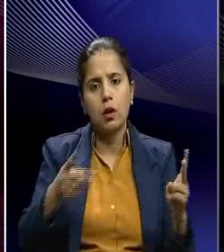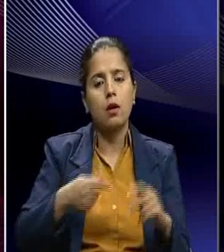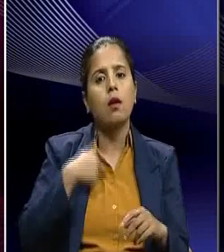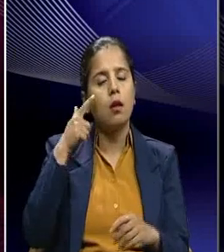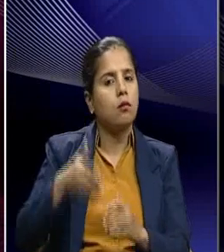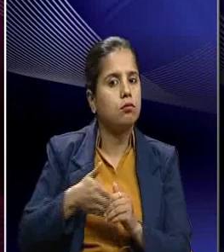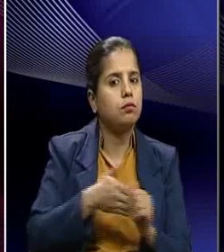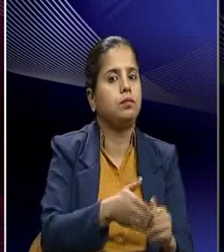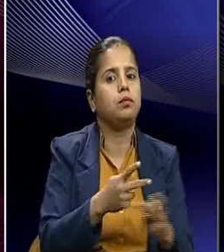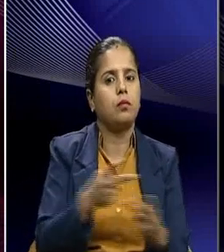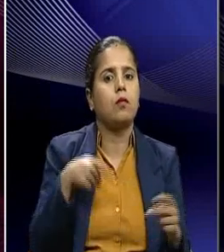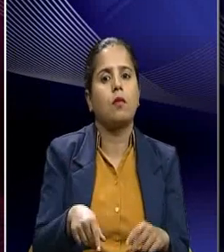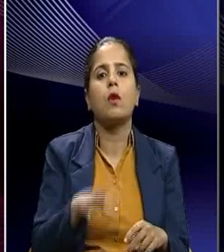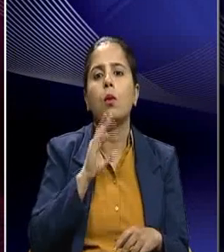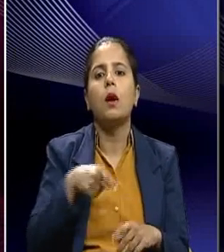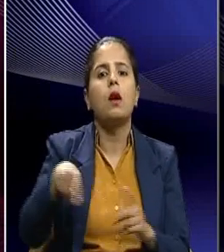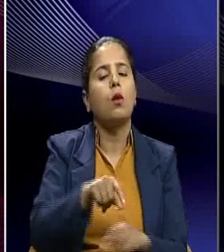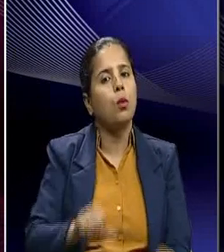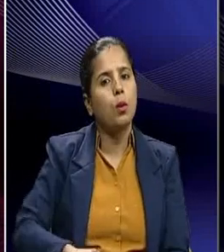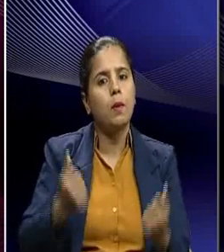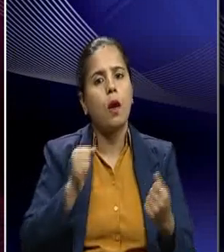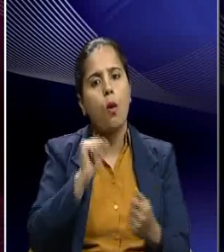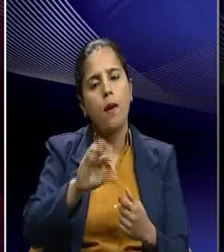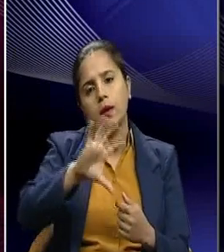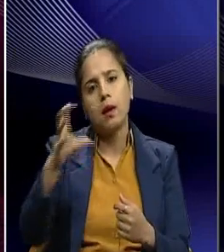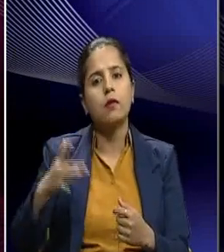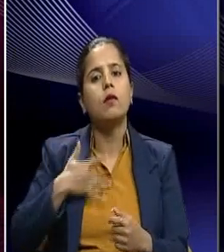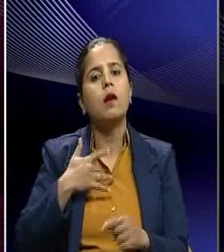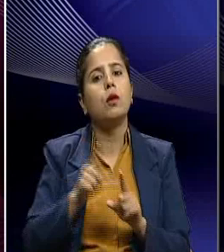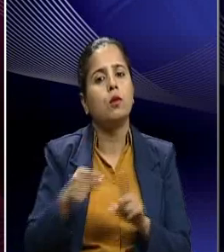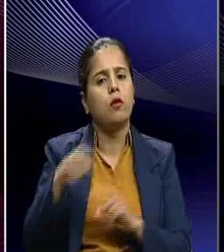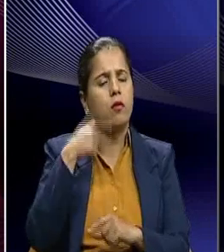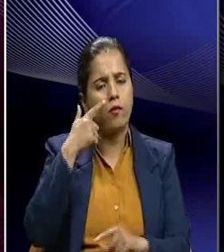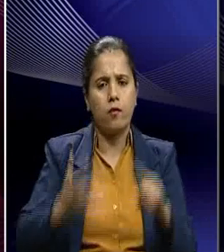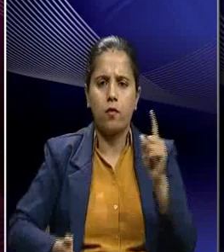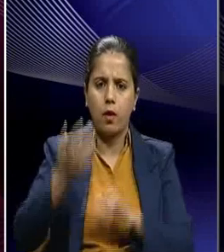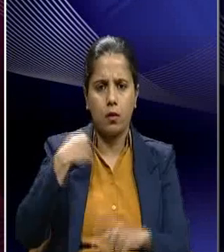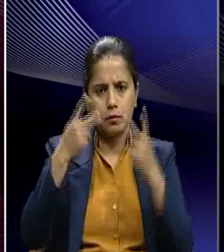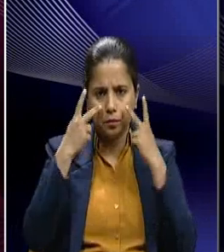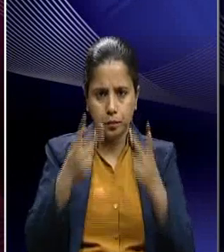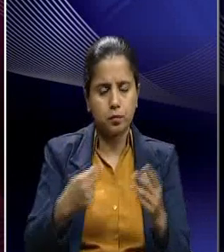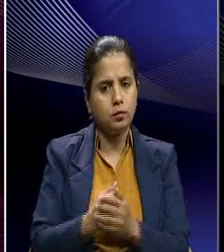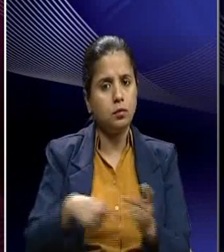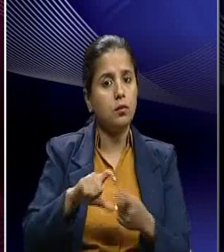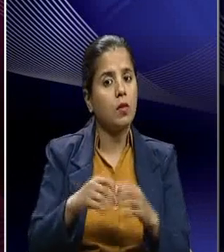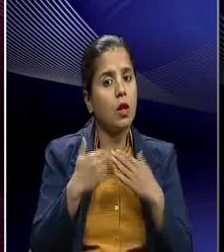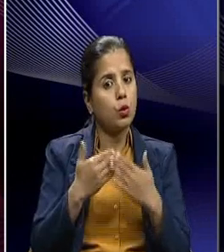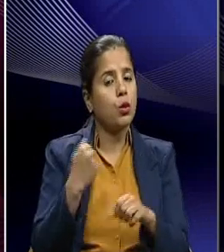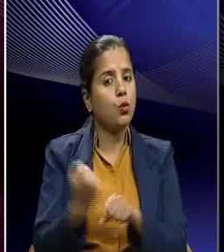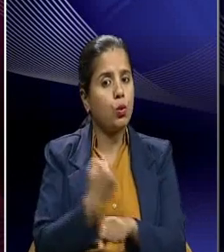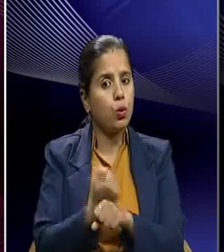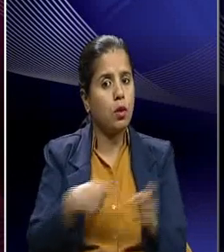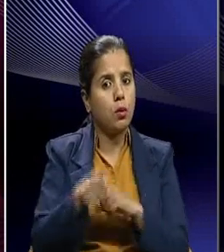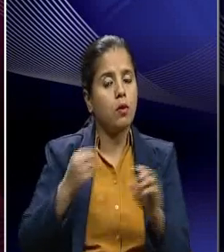leads to the final unification of the country in that sense. And we find that in the kind of education work which was